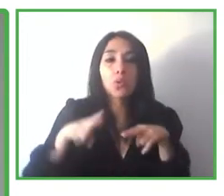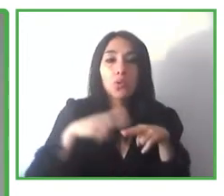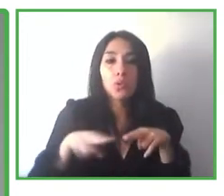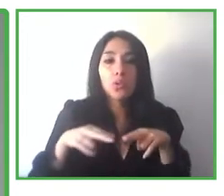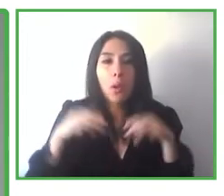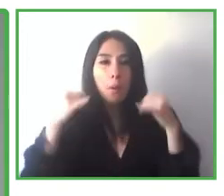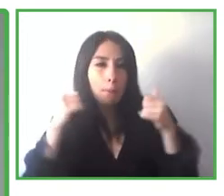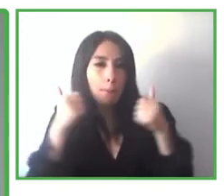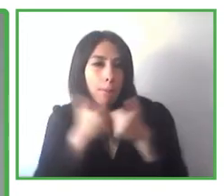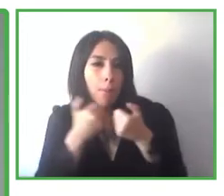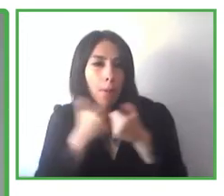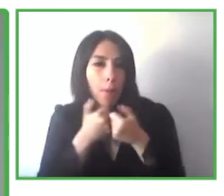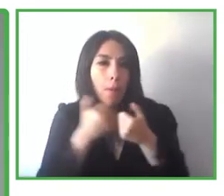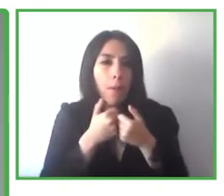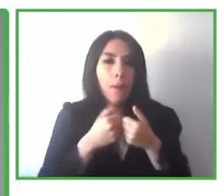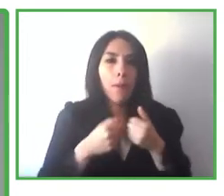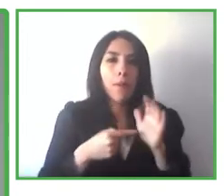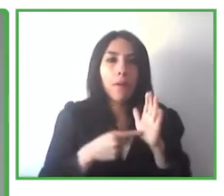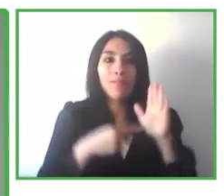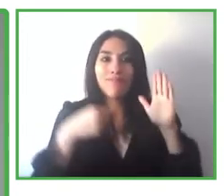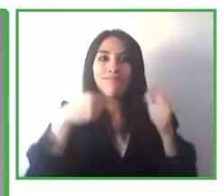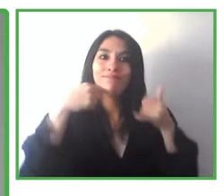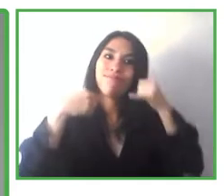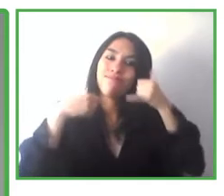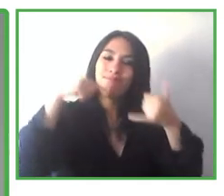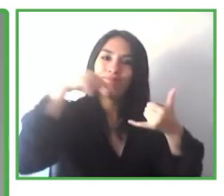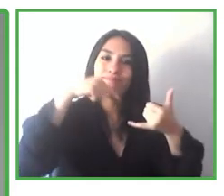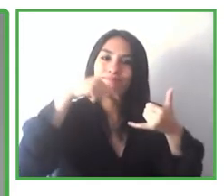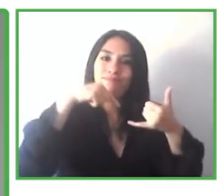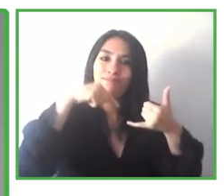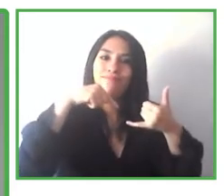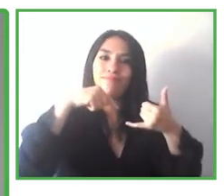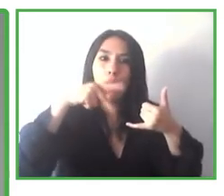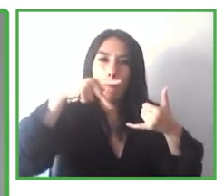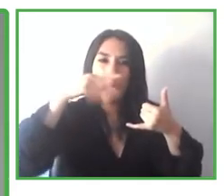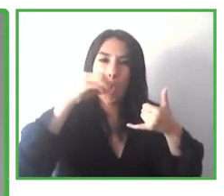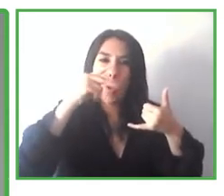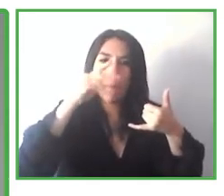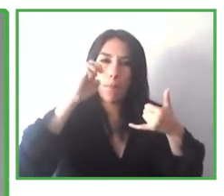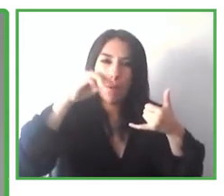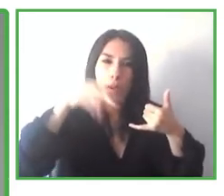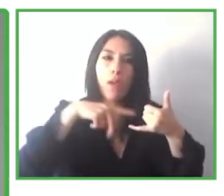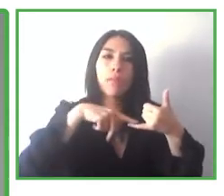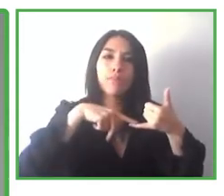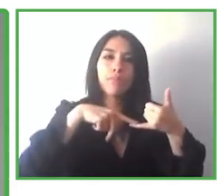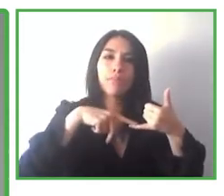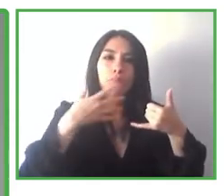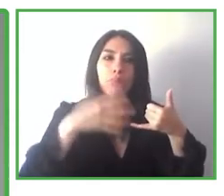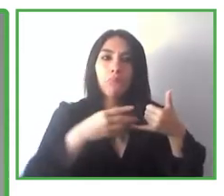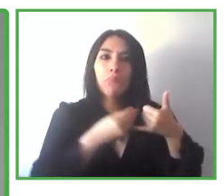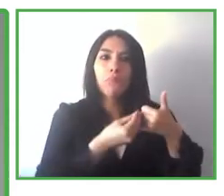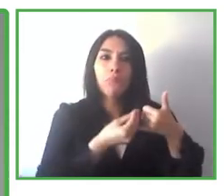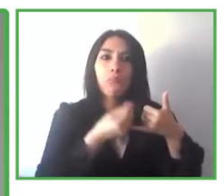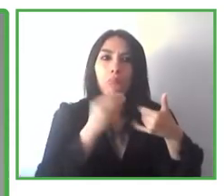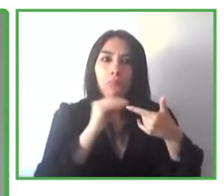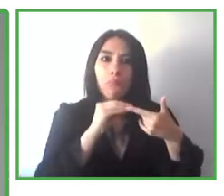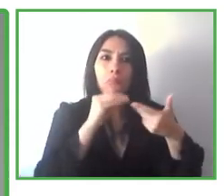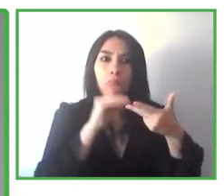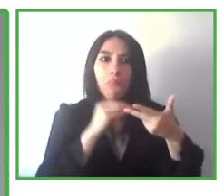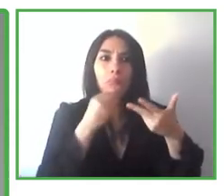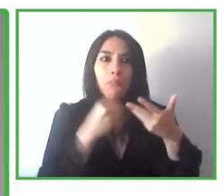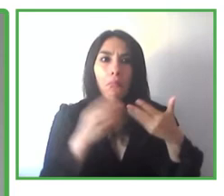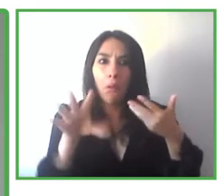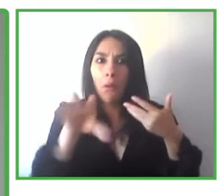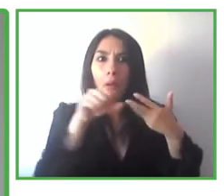everyone. A game just like Pokemon Go so that augmented reality can help it be readily available for everyone.